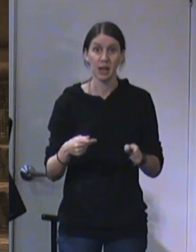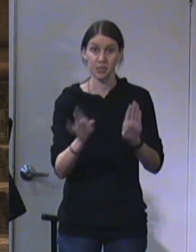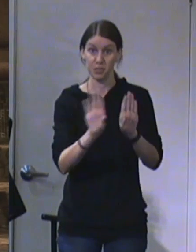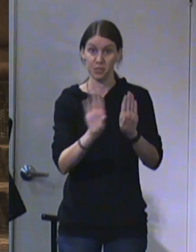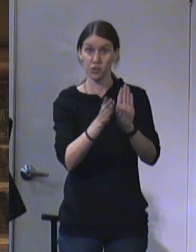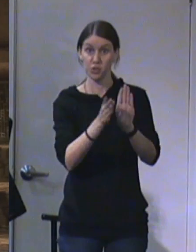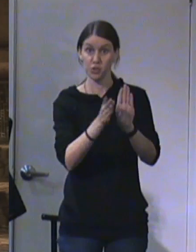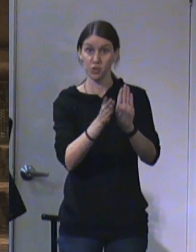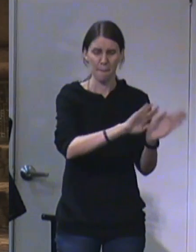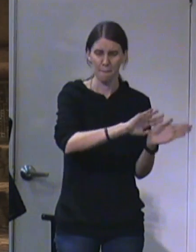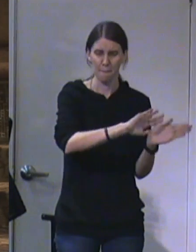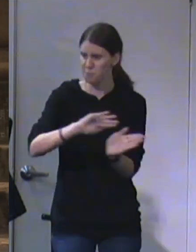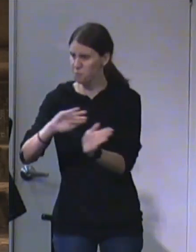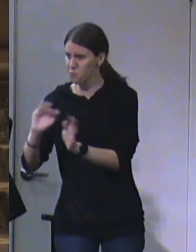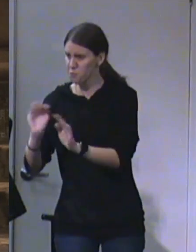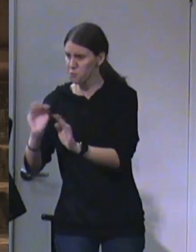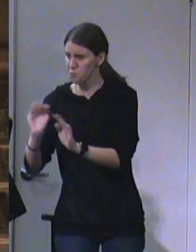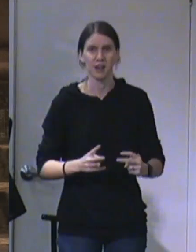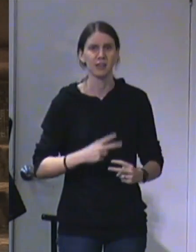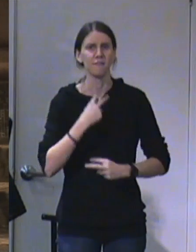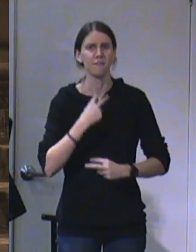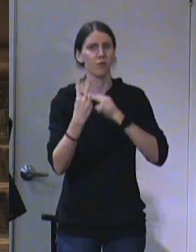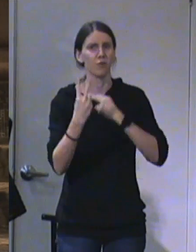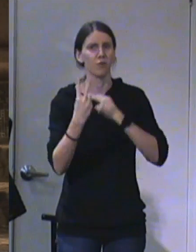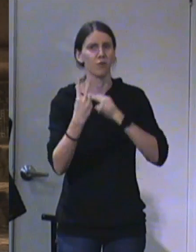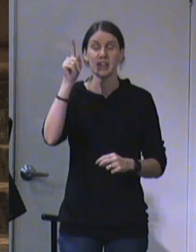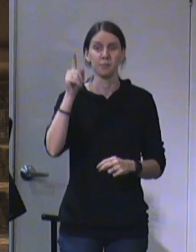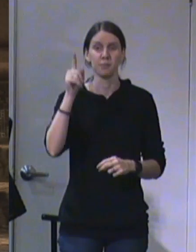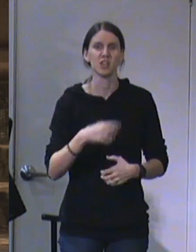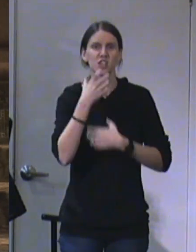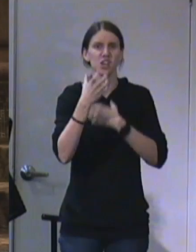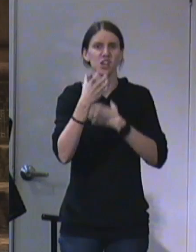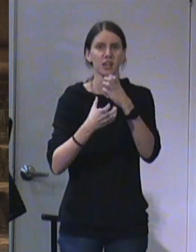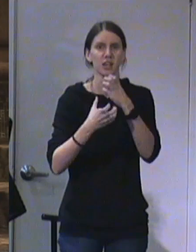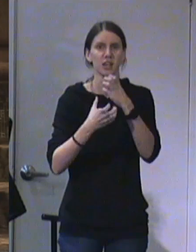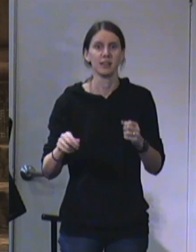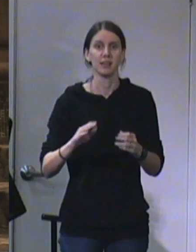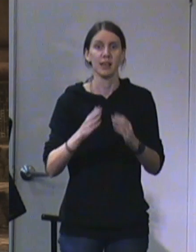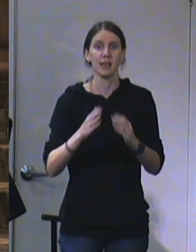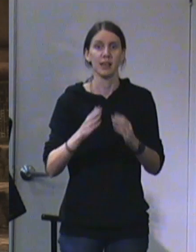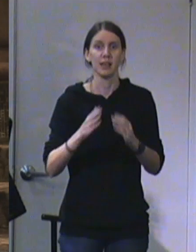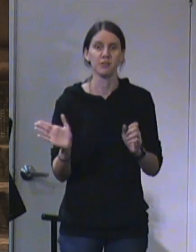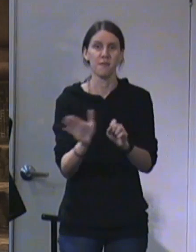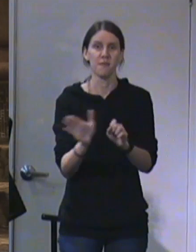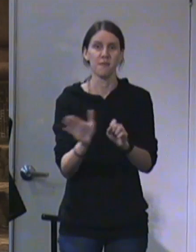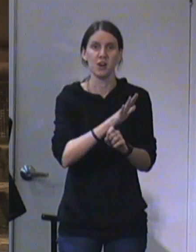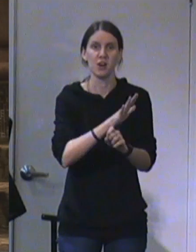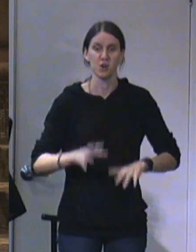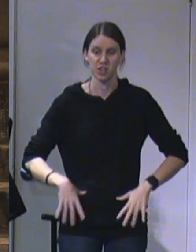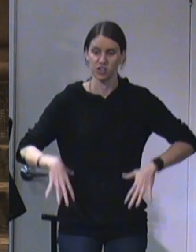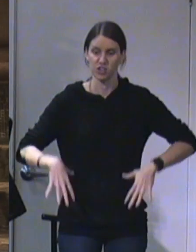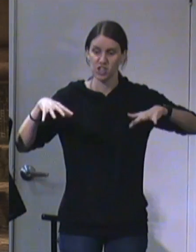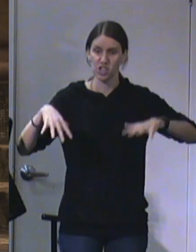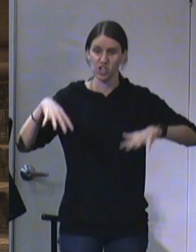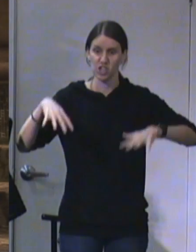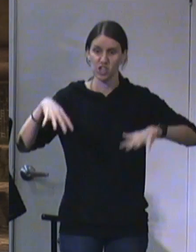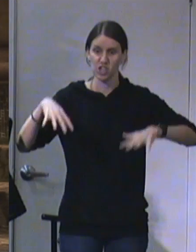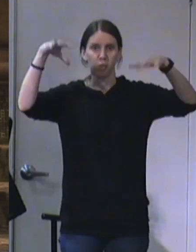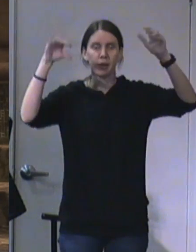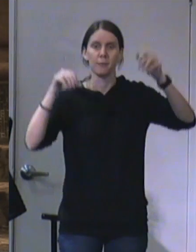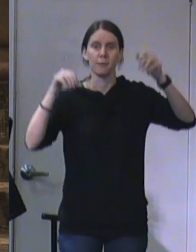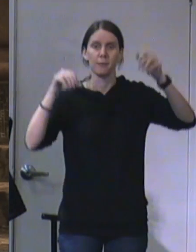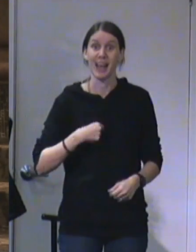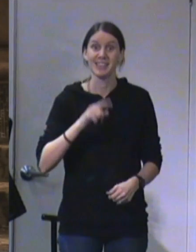door moved at the voice of him that cried, and the house was filled with smoke. Then